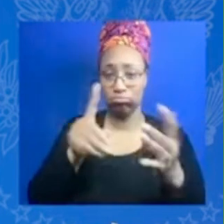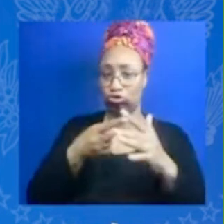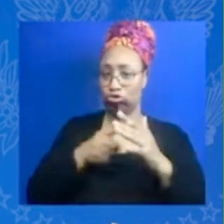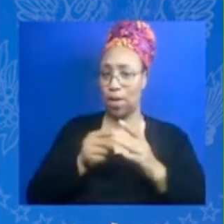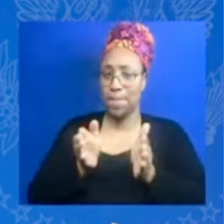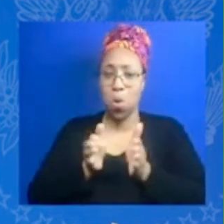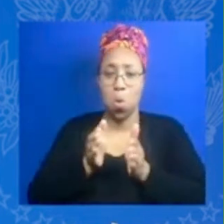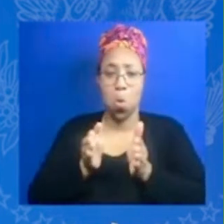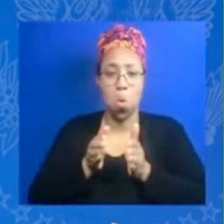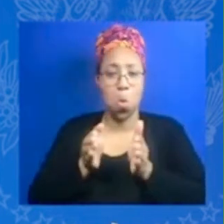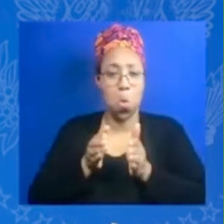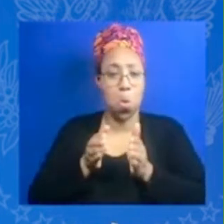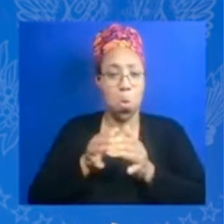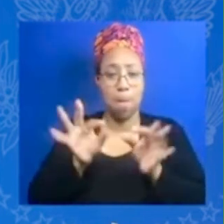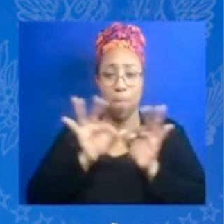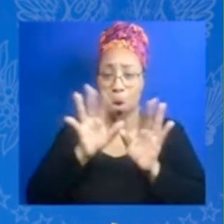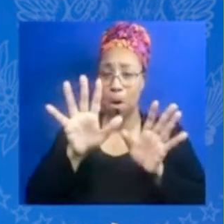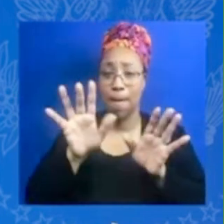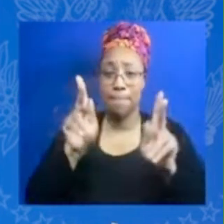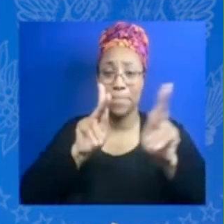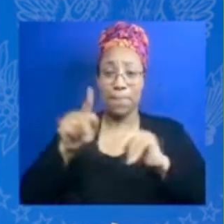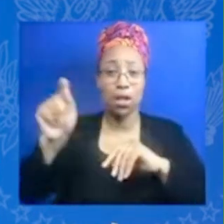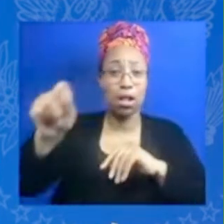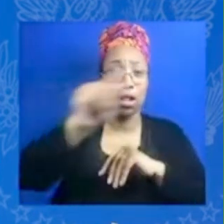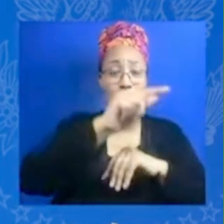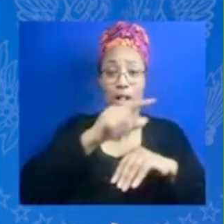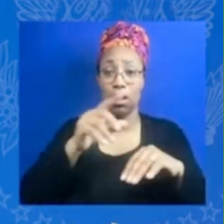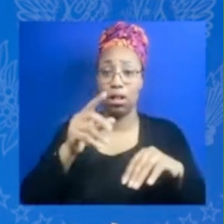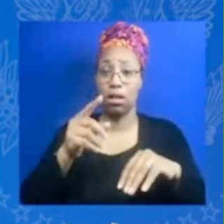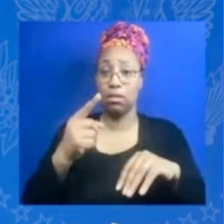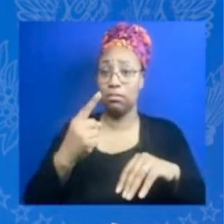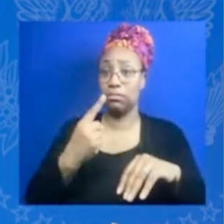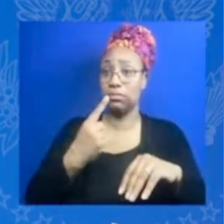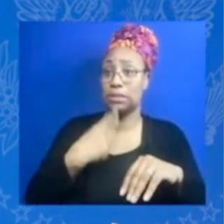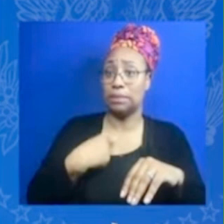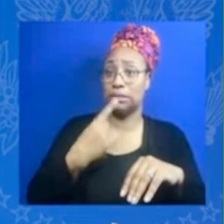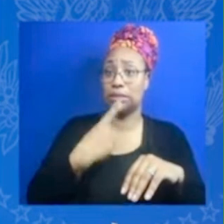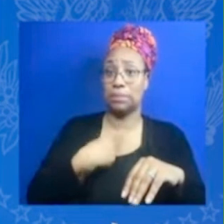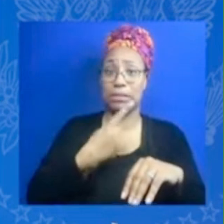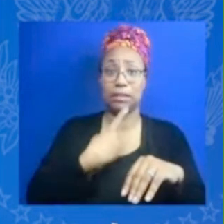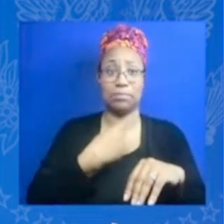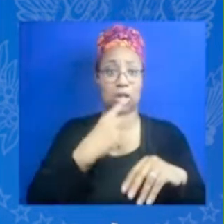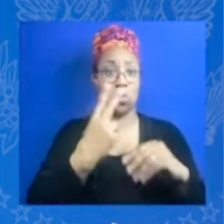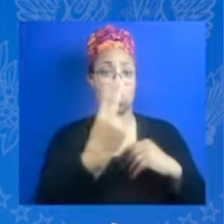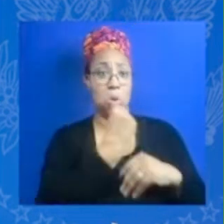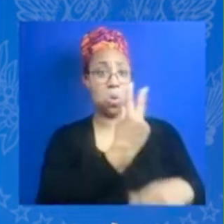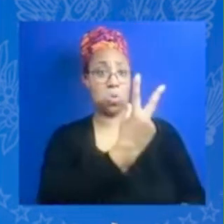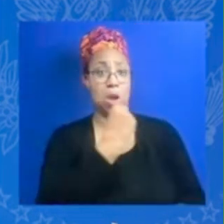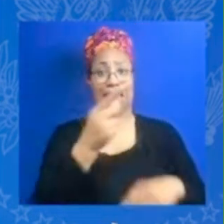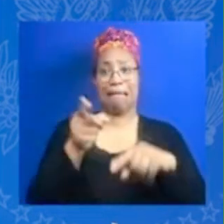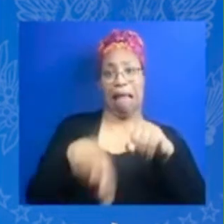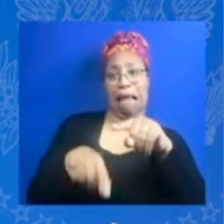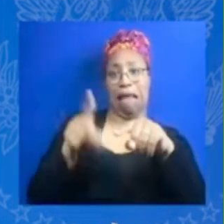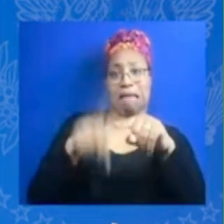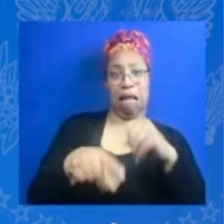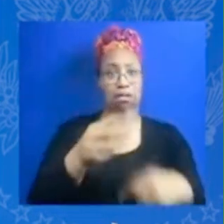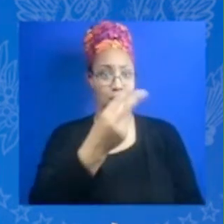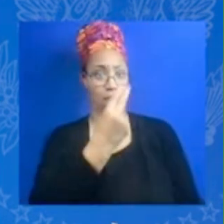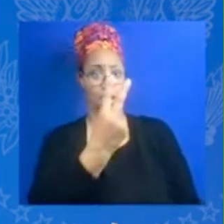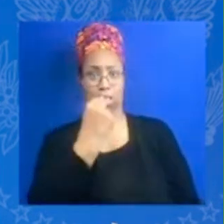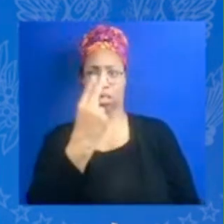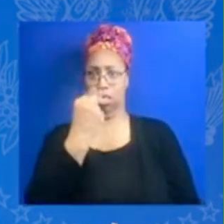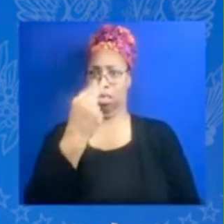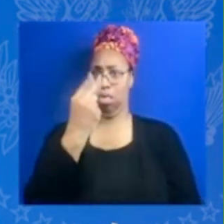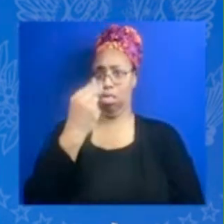to those that were telling us no you can't do that or no you shouldn't do that or no that's not going to work or no this is too hard so that means that you